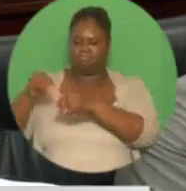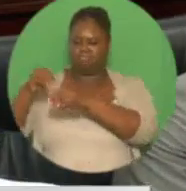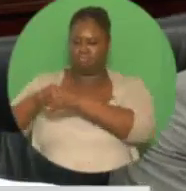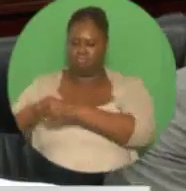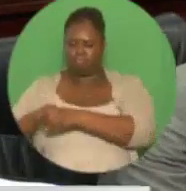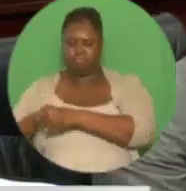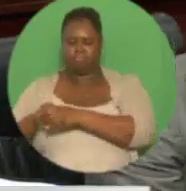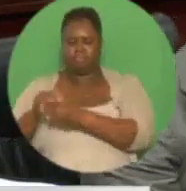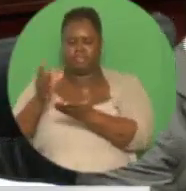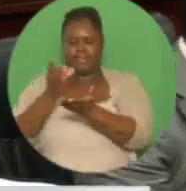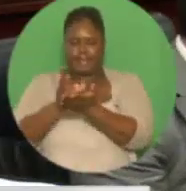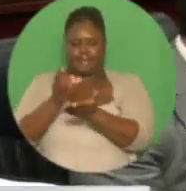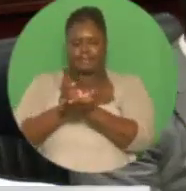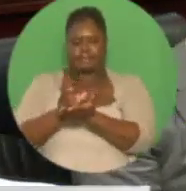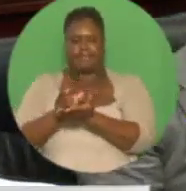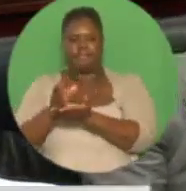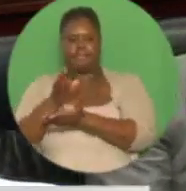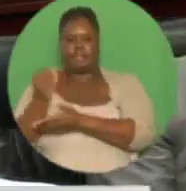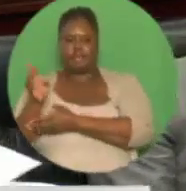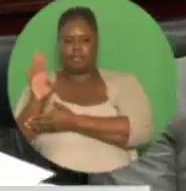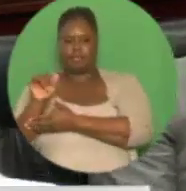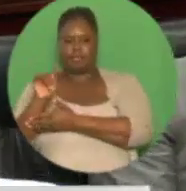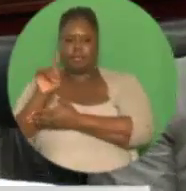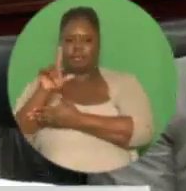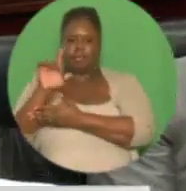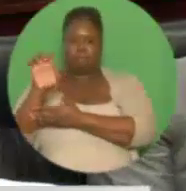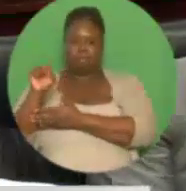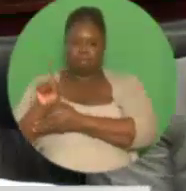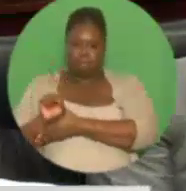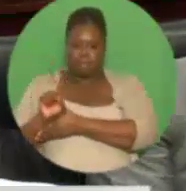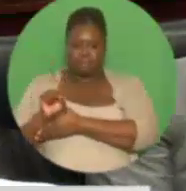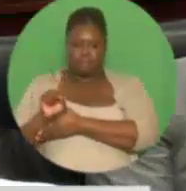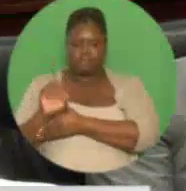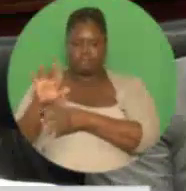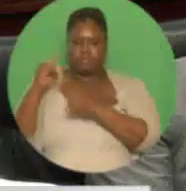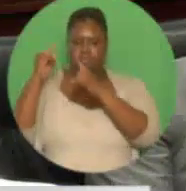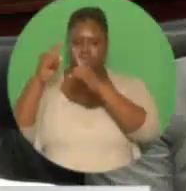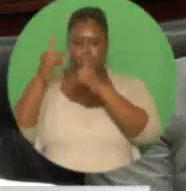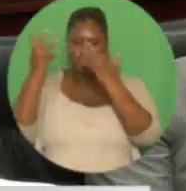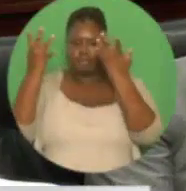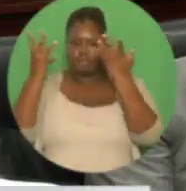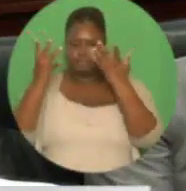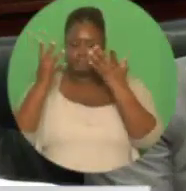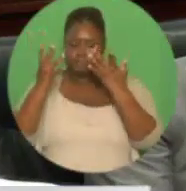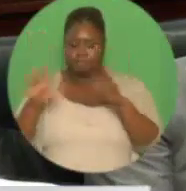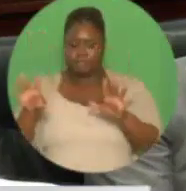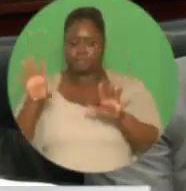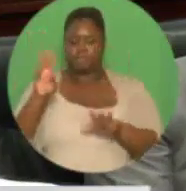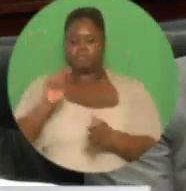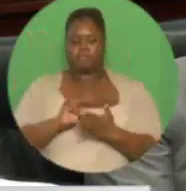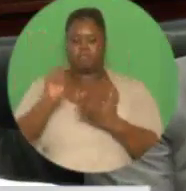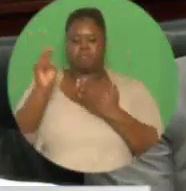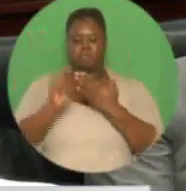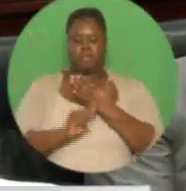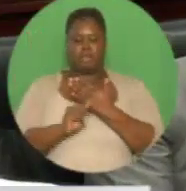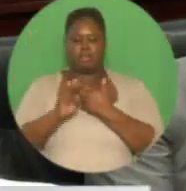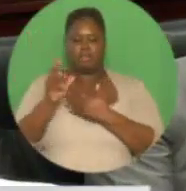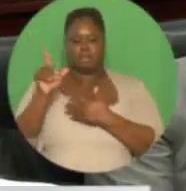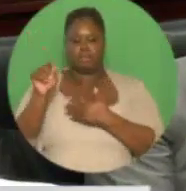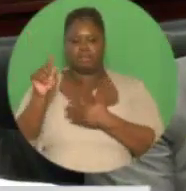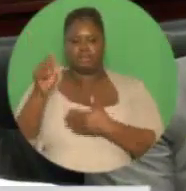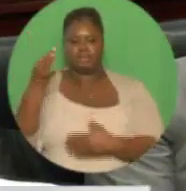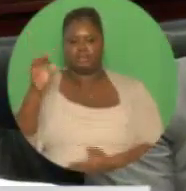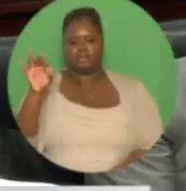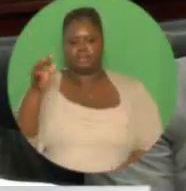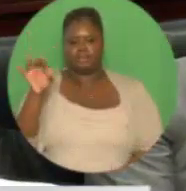immediately upon completion of the project in March 2019. Madam Speaker, the